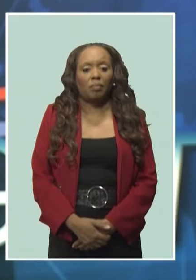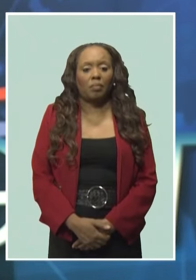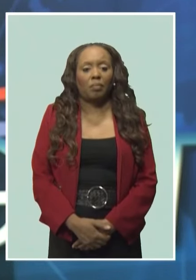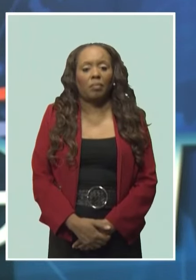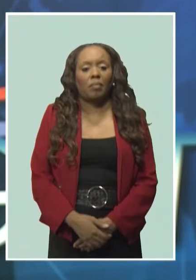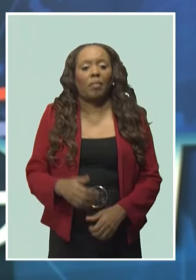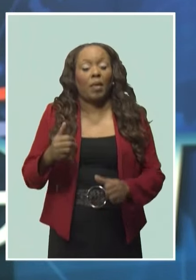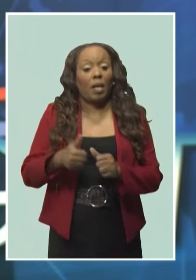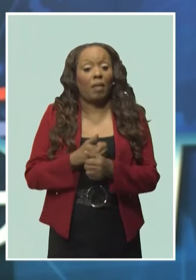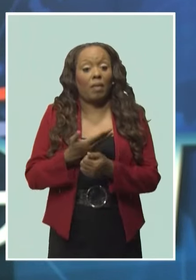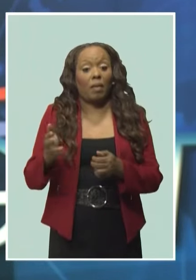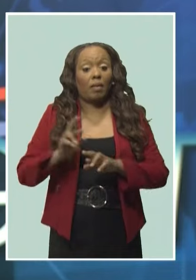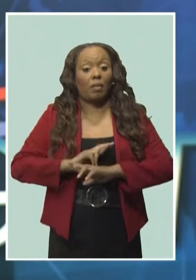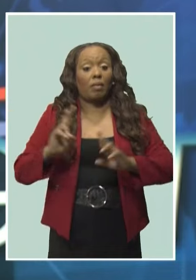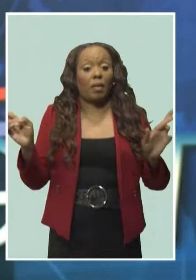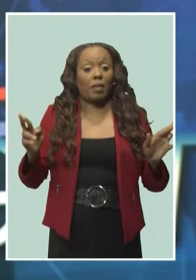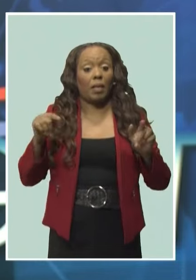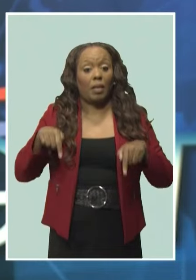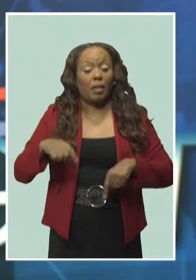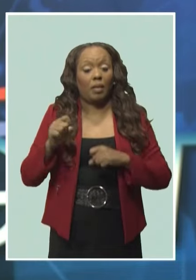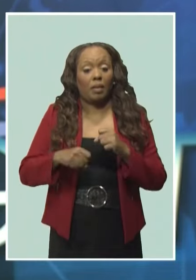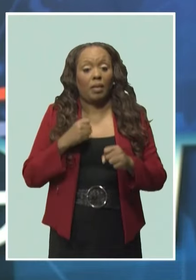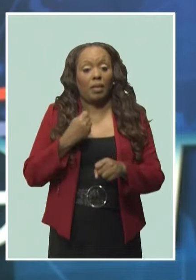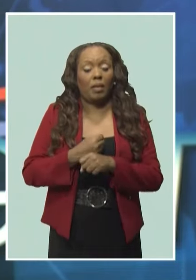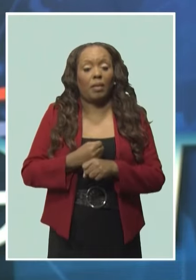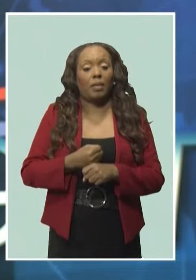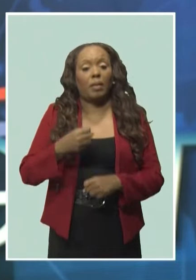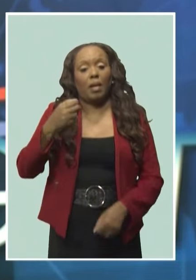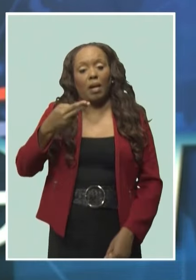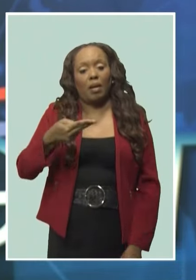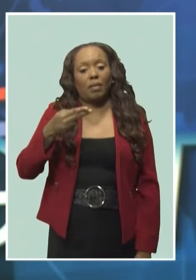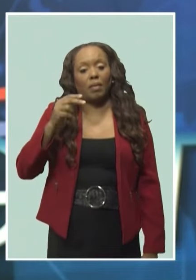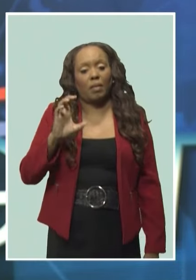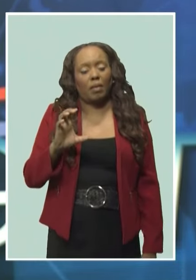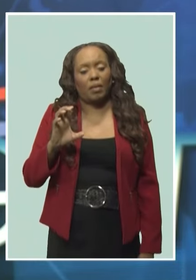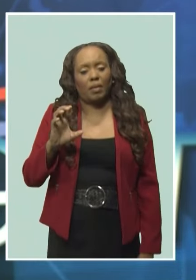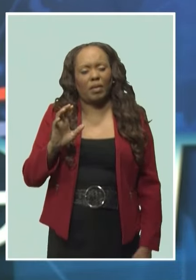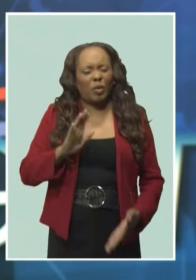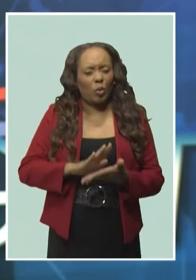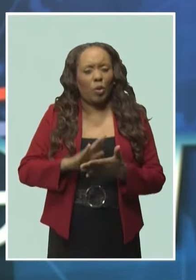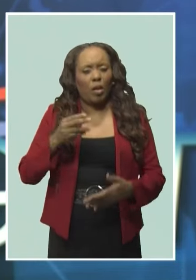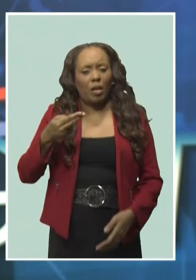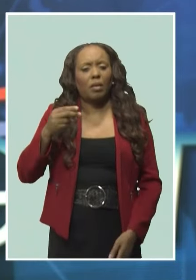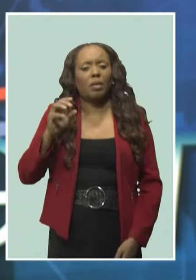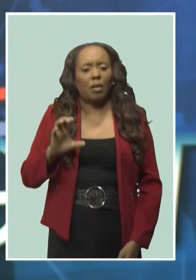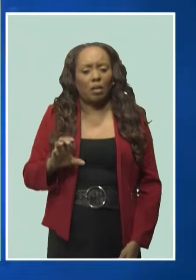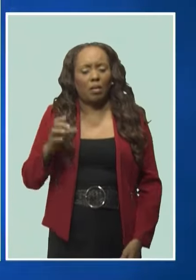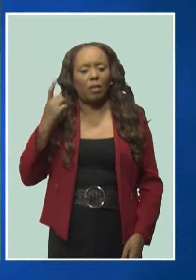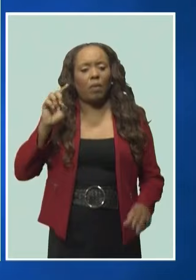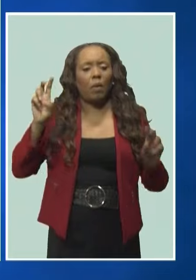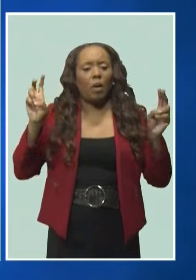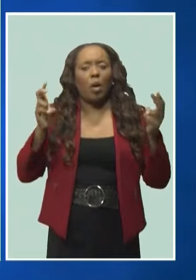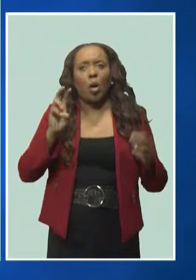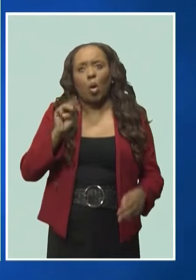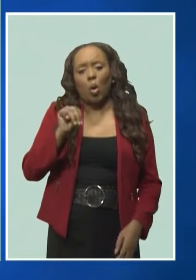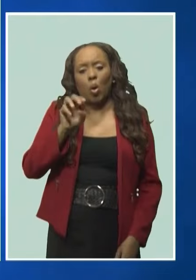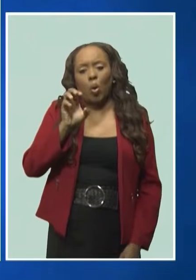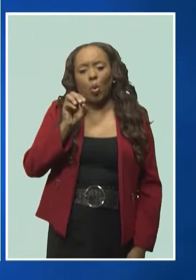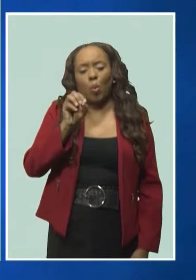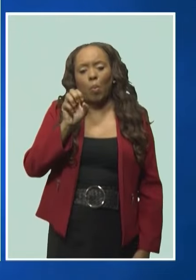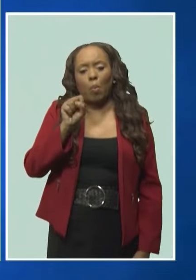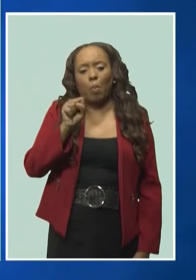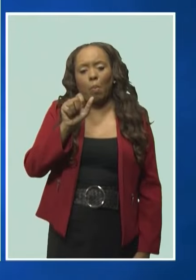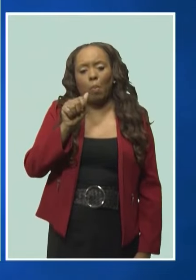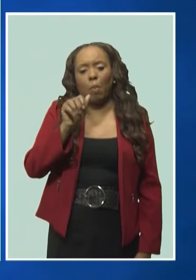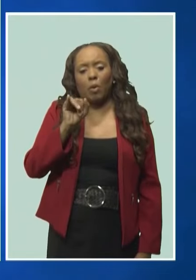are go for this year's Harrison College Mosaic Concert Series. The assurance from the principal, Kayleen Kelman-Holder. A CBC